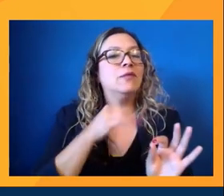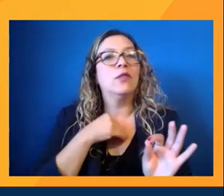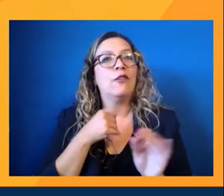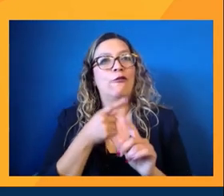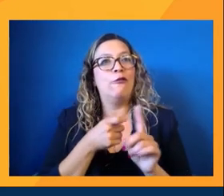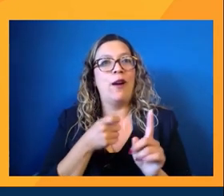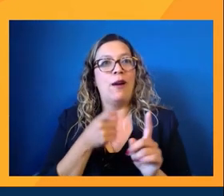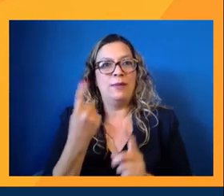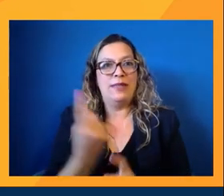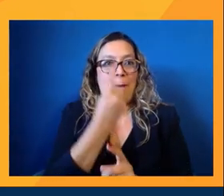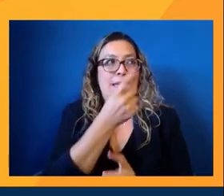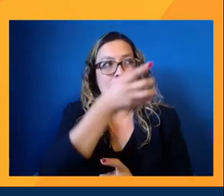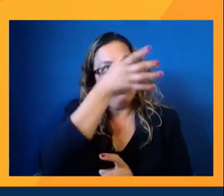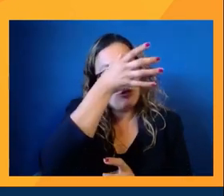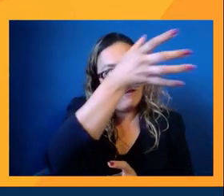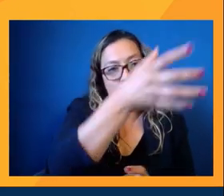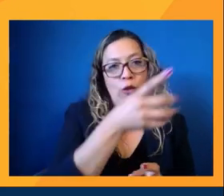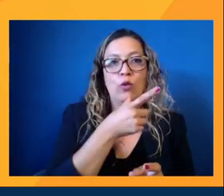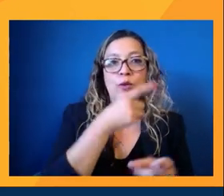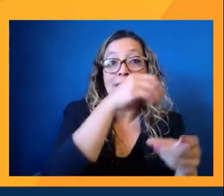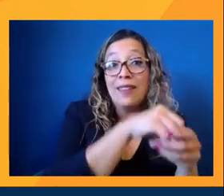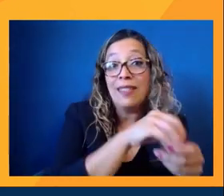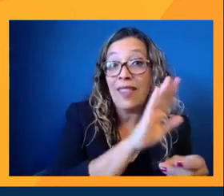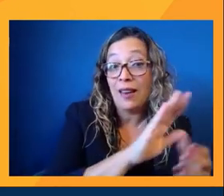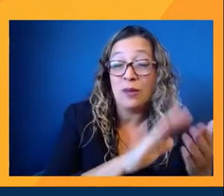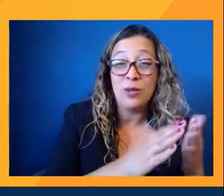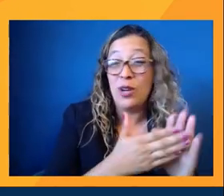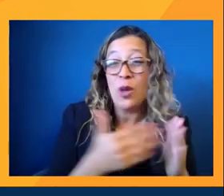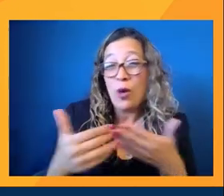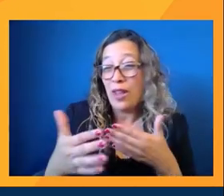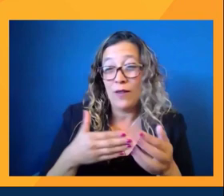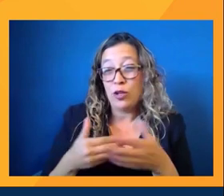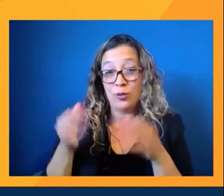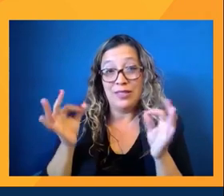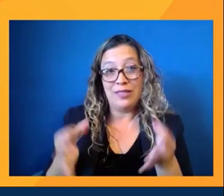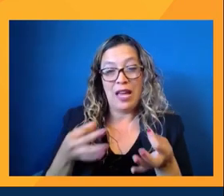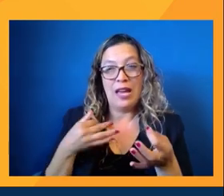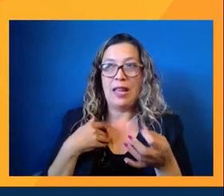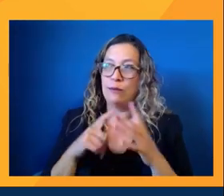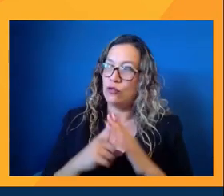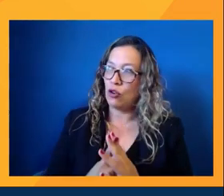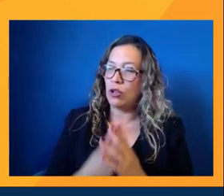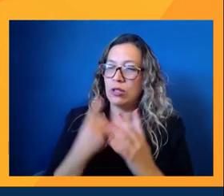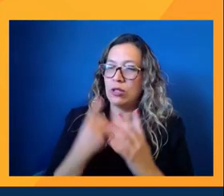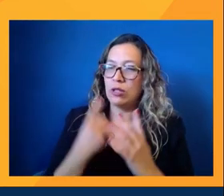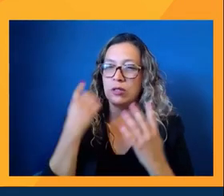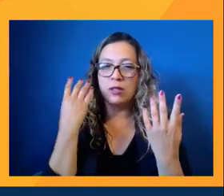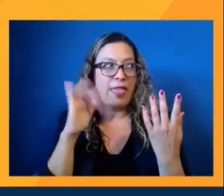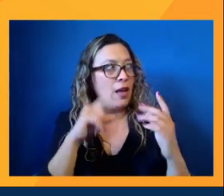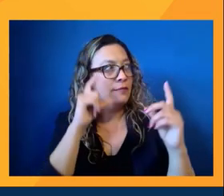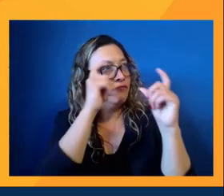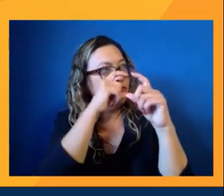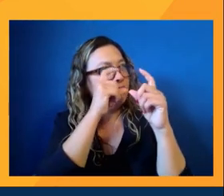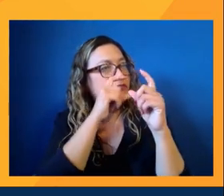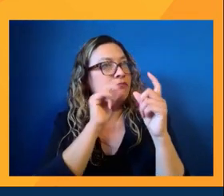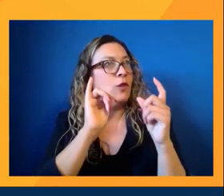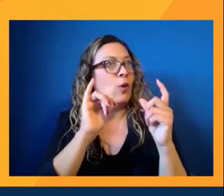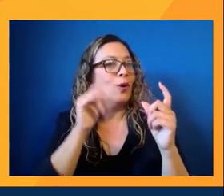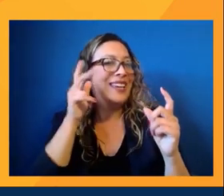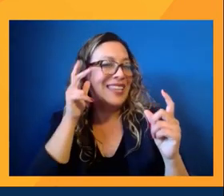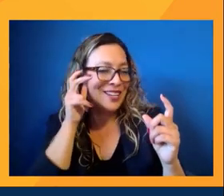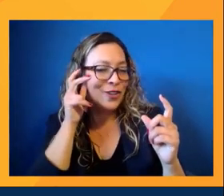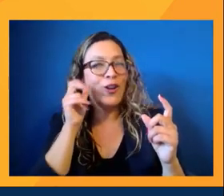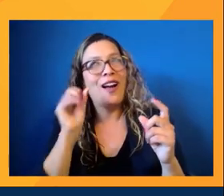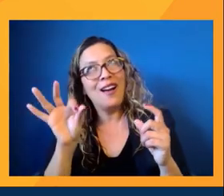grandfather who's in the Latinx community. Whatever the case may be, I'm starting to take the lens of, or the ear in this case,